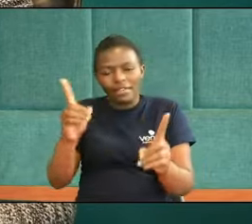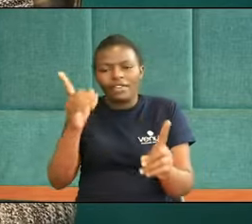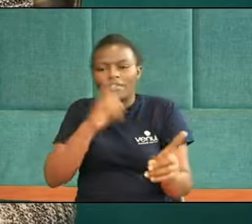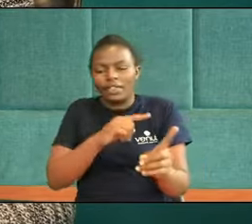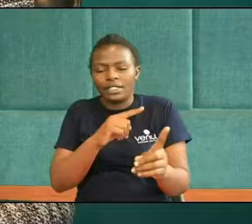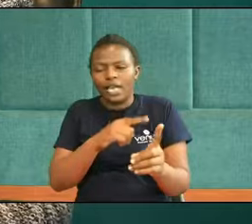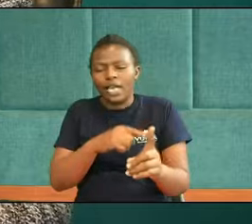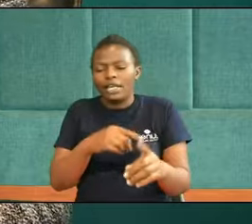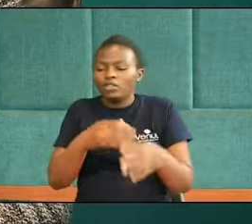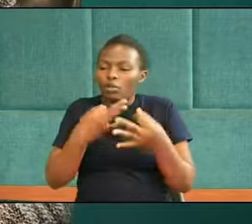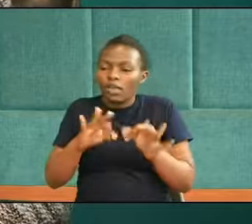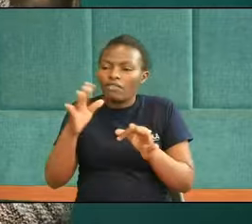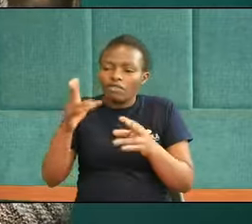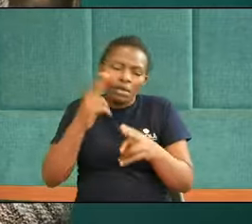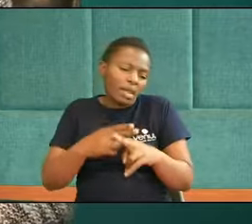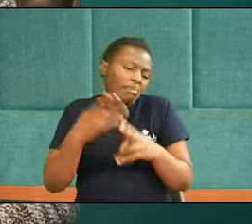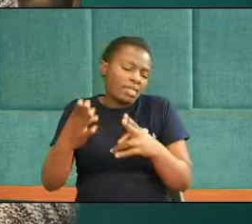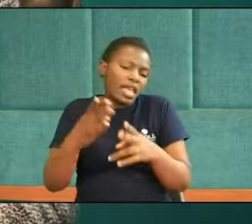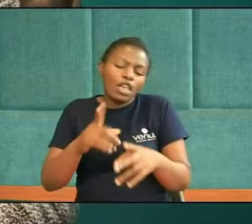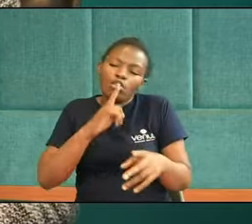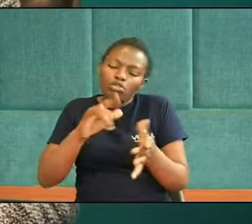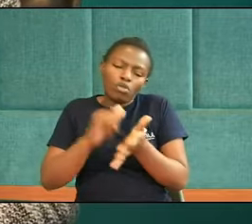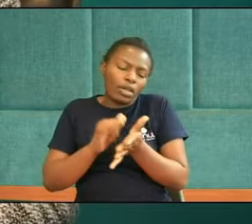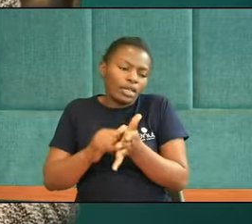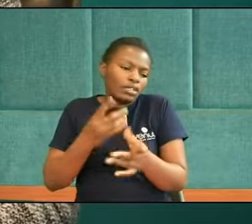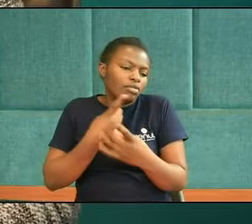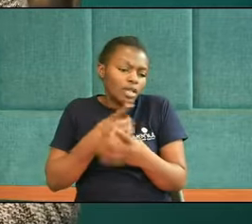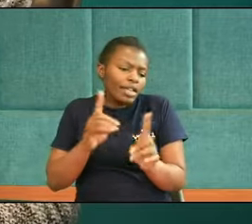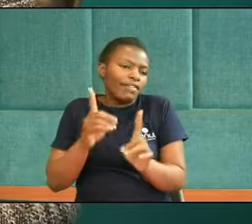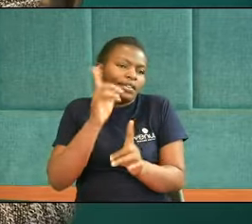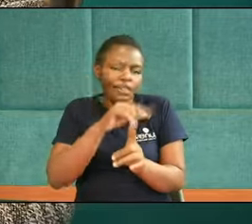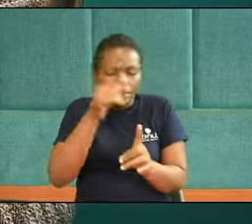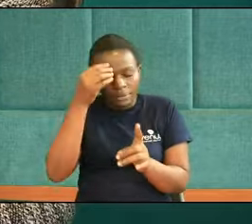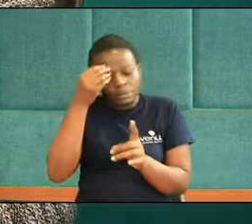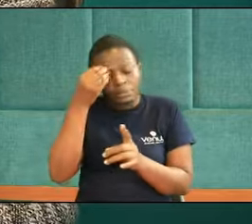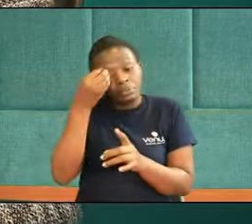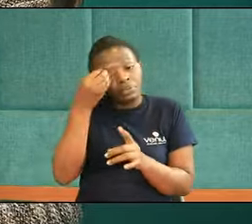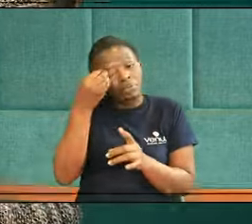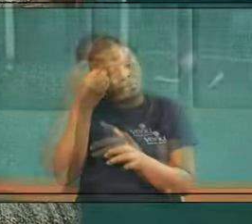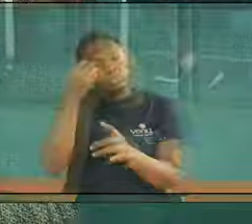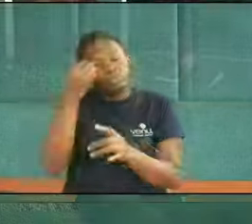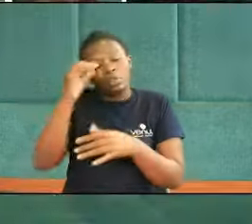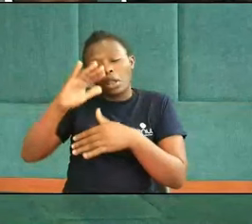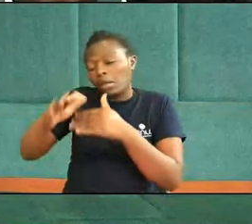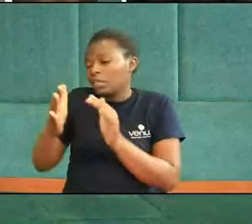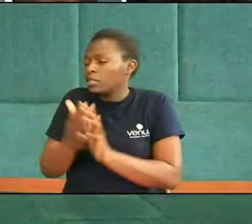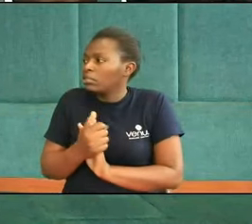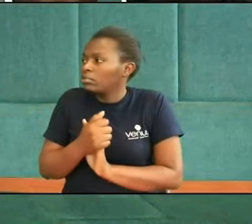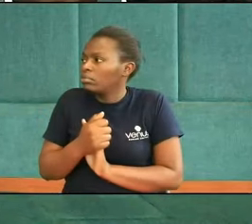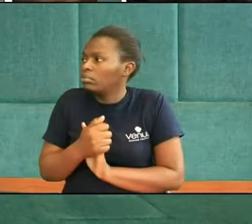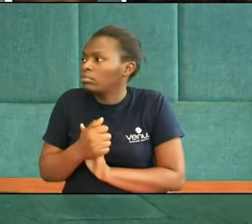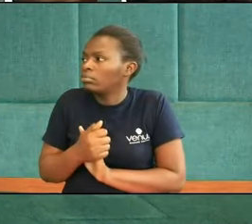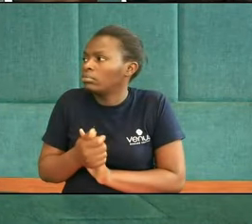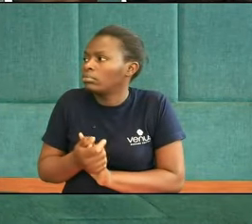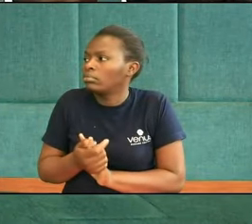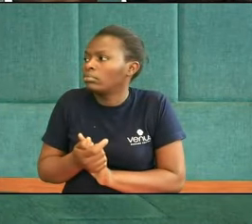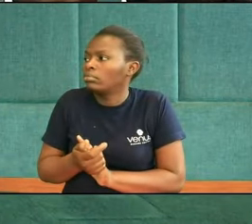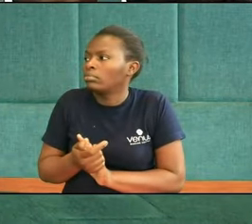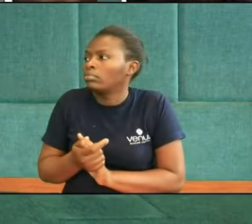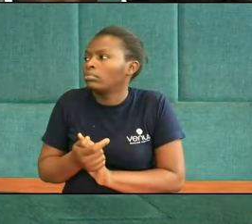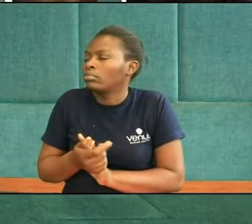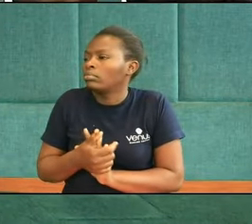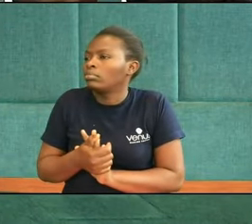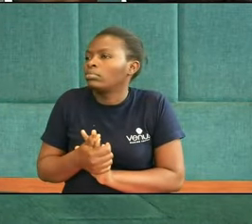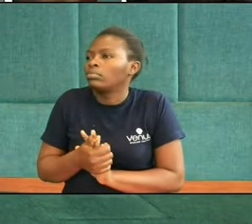secure They're delivered Yes So Maybe Ashley Could read the next one For us Yeah The